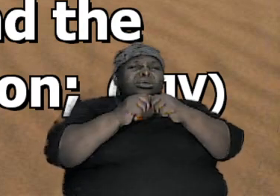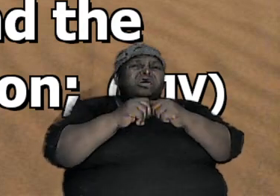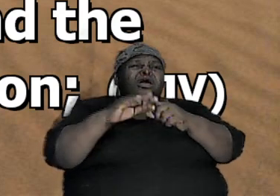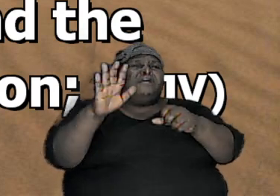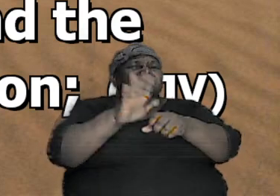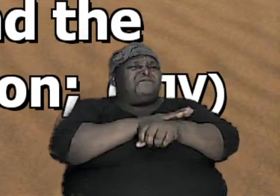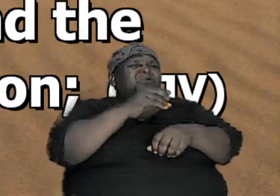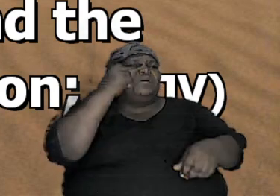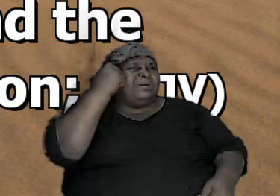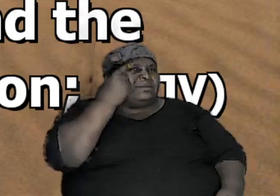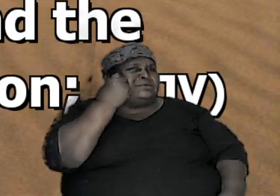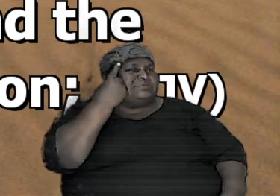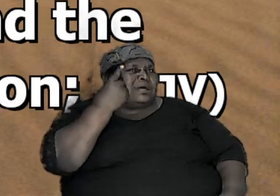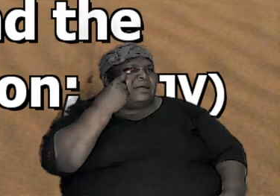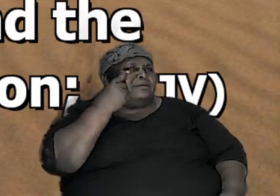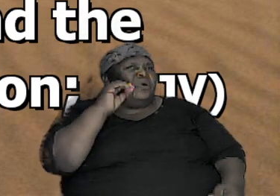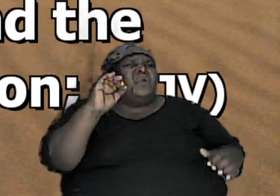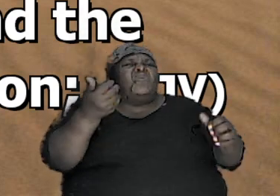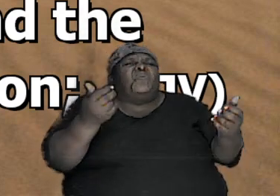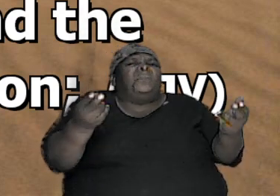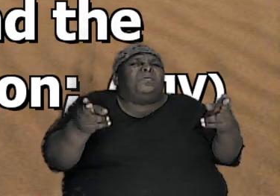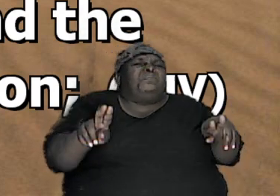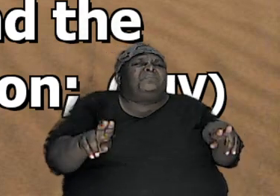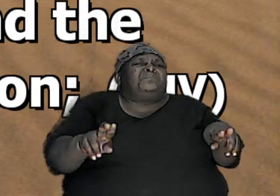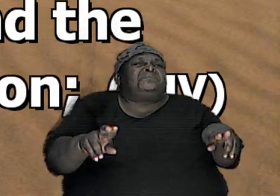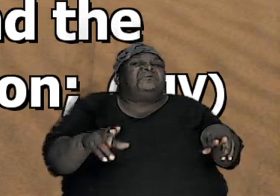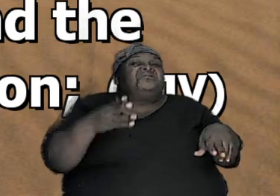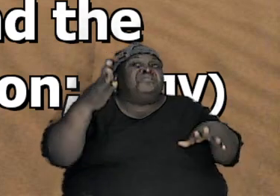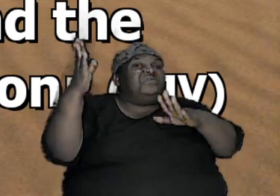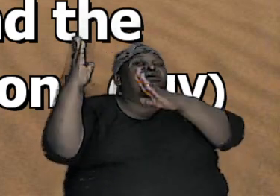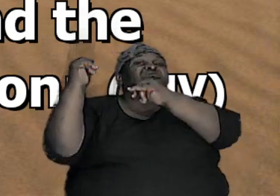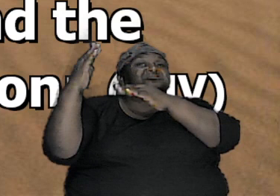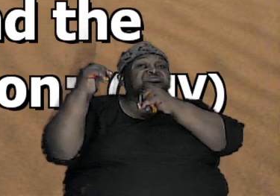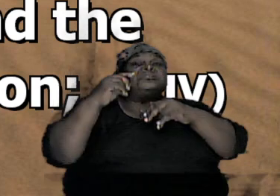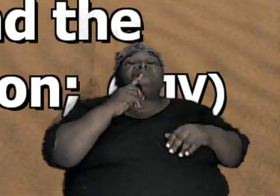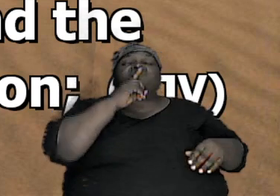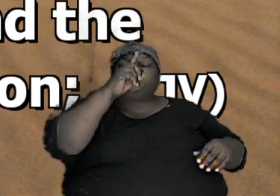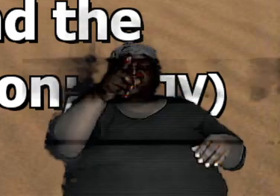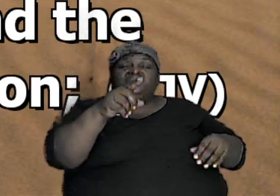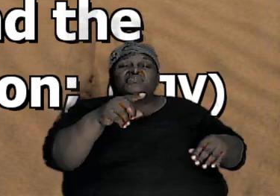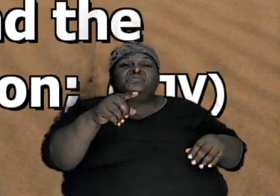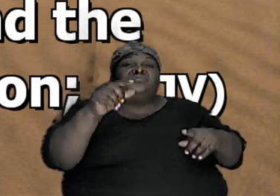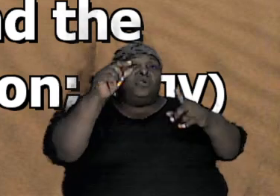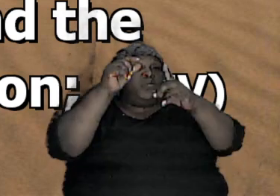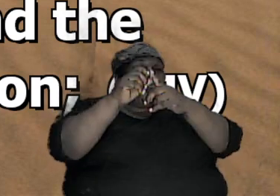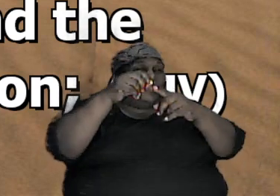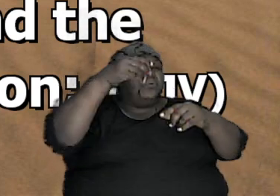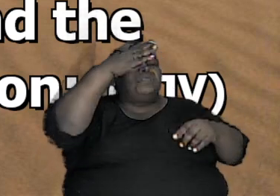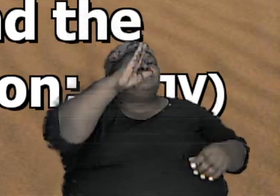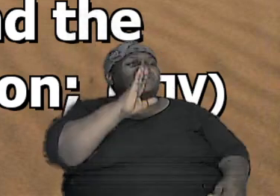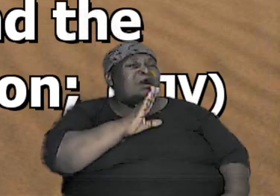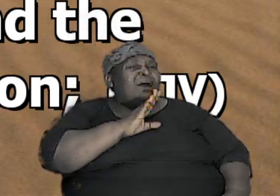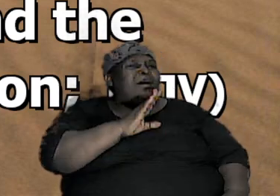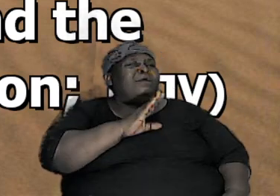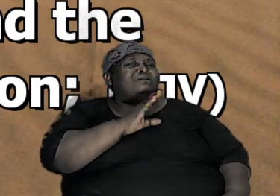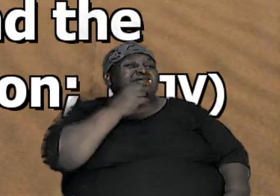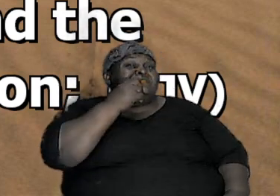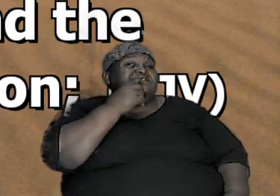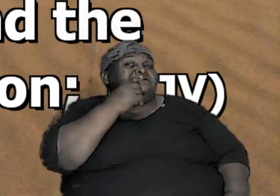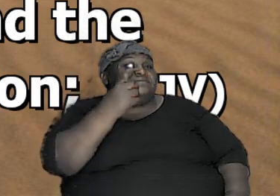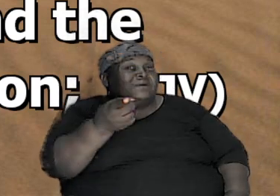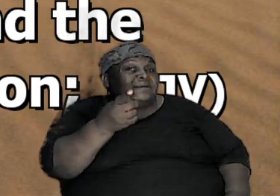comprehend how it could have happened they accept the fact that the word of God declare